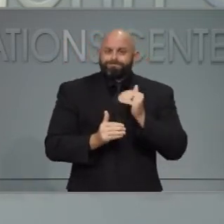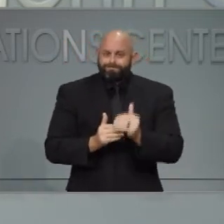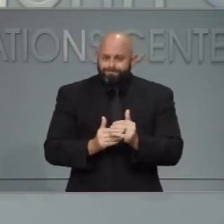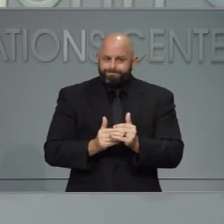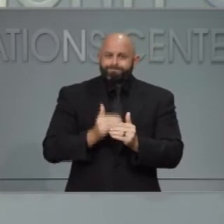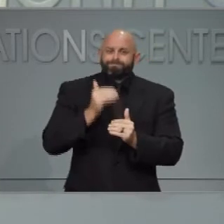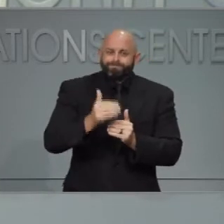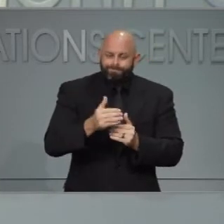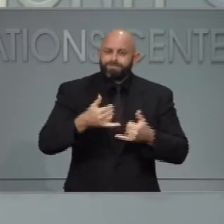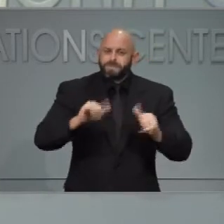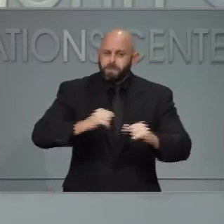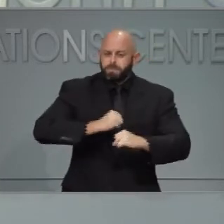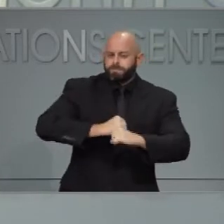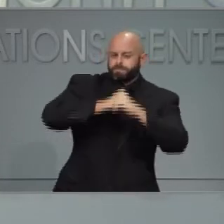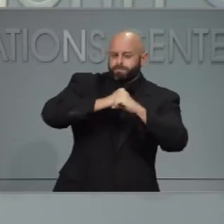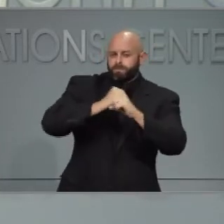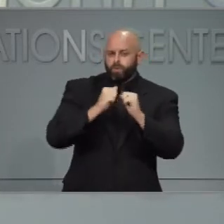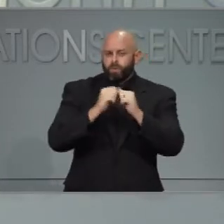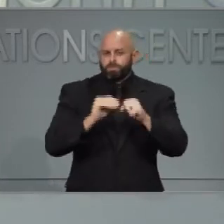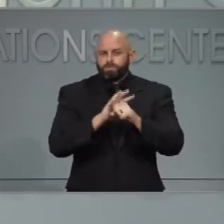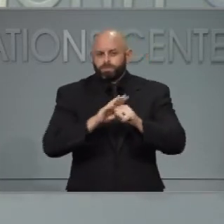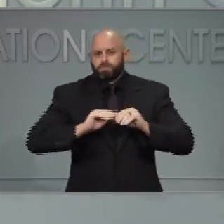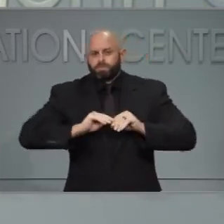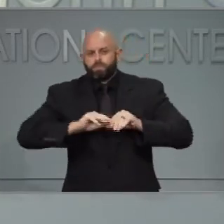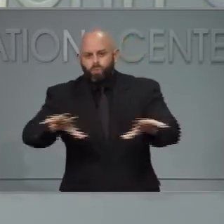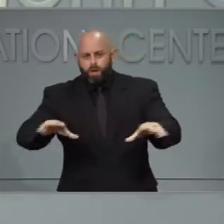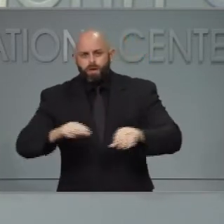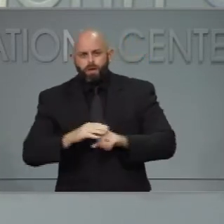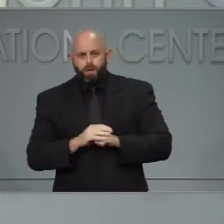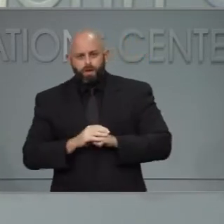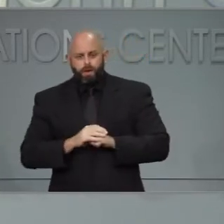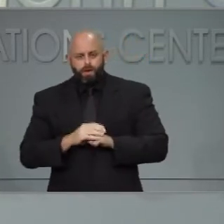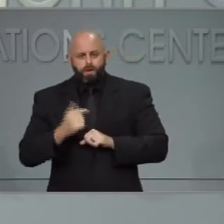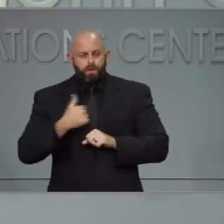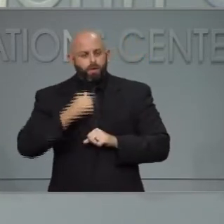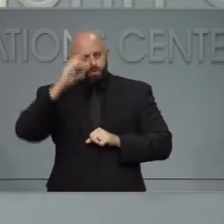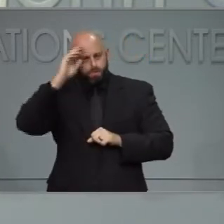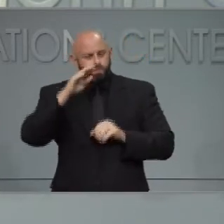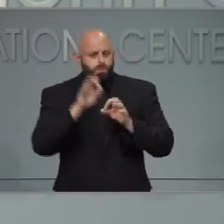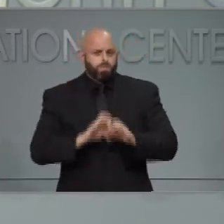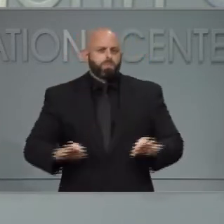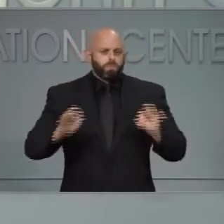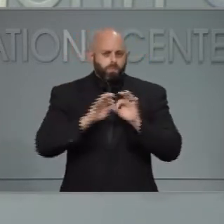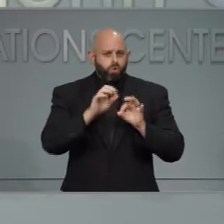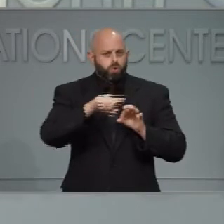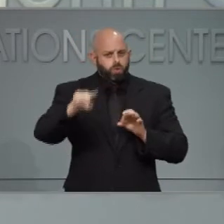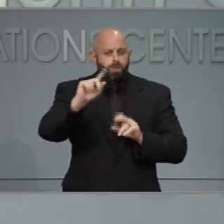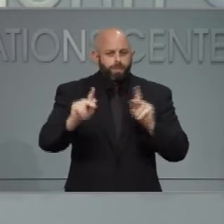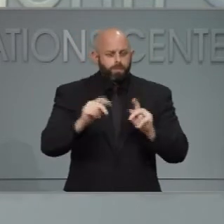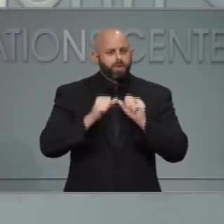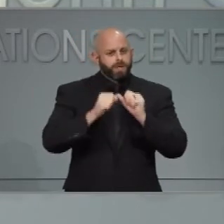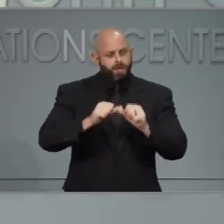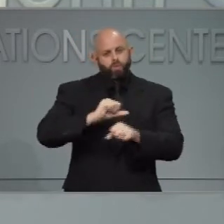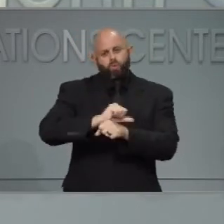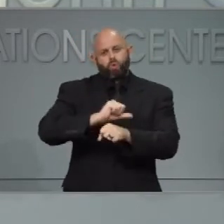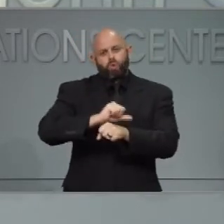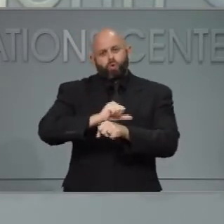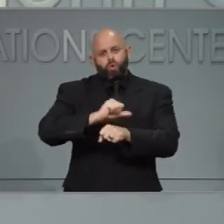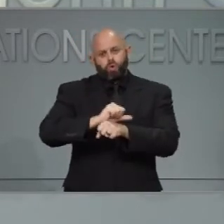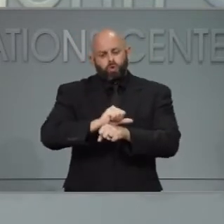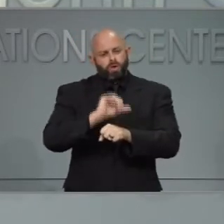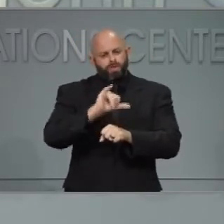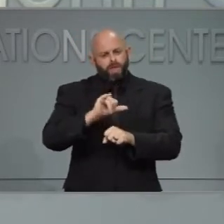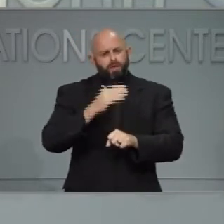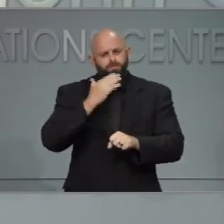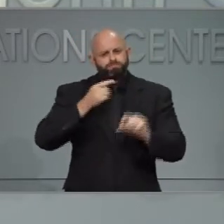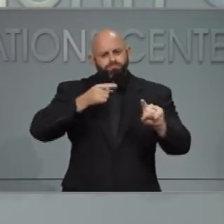viral spread because we know that it's going to be important for people to keep working hard. And we've